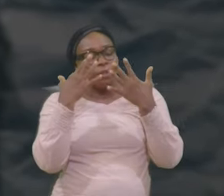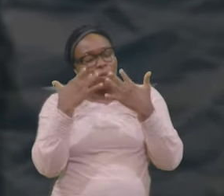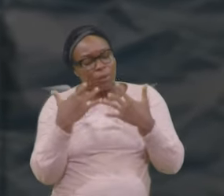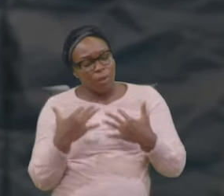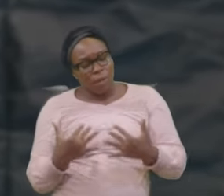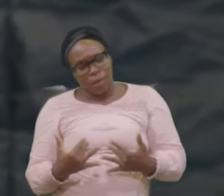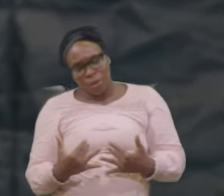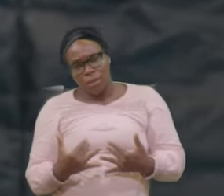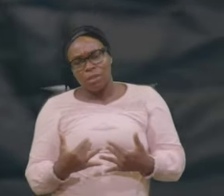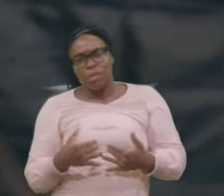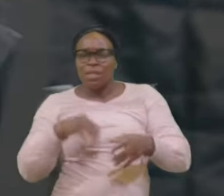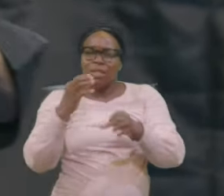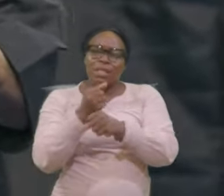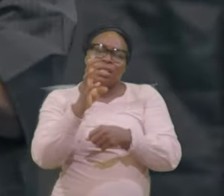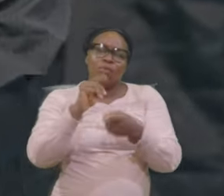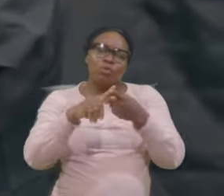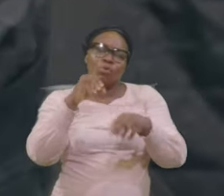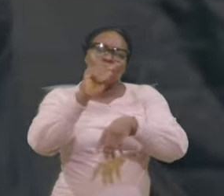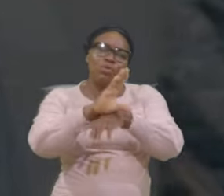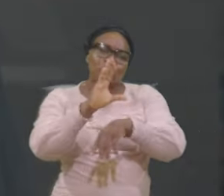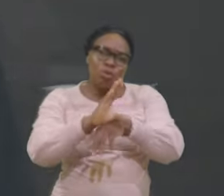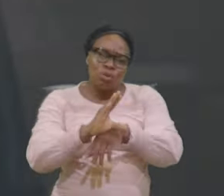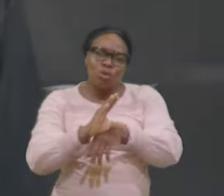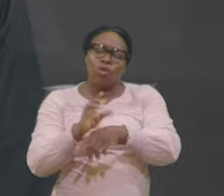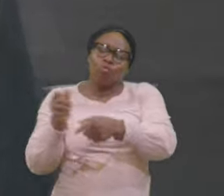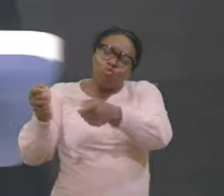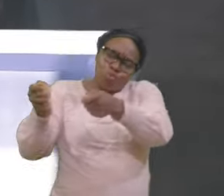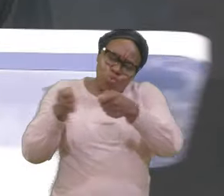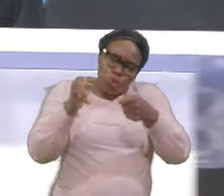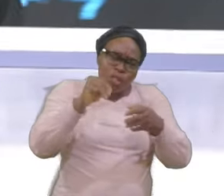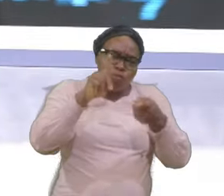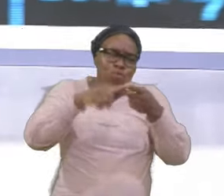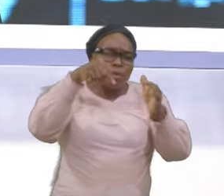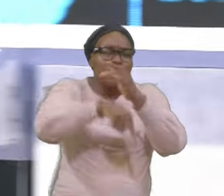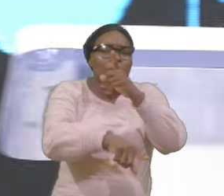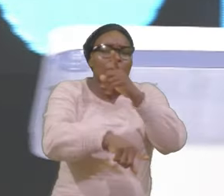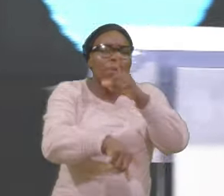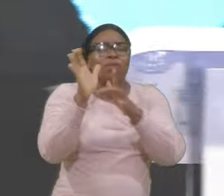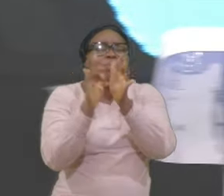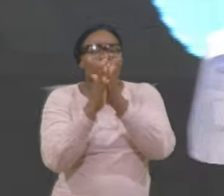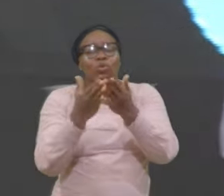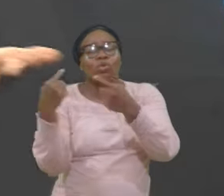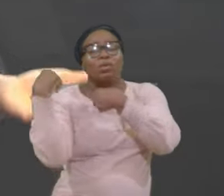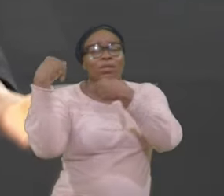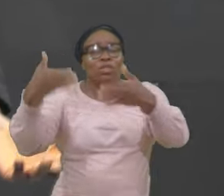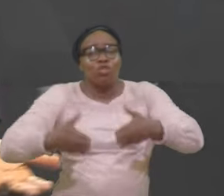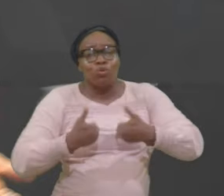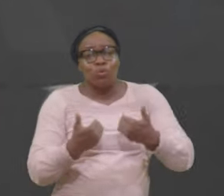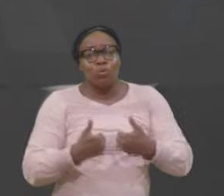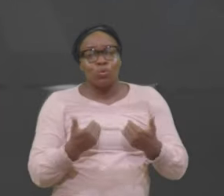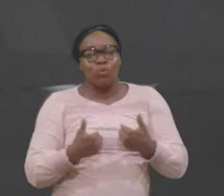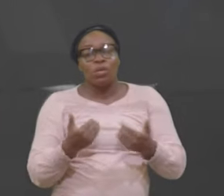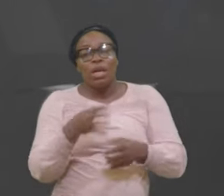church In fact We took him To deeper life When he was young And he used to lead A family